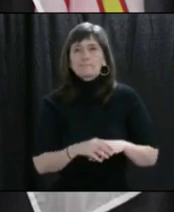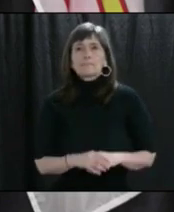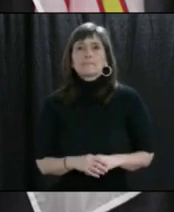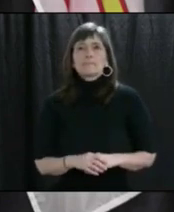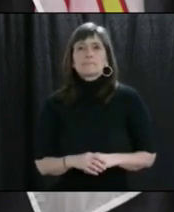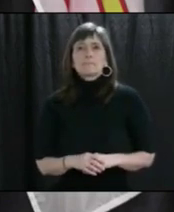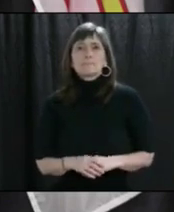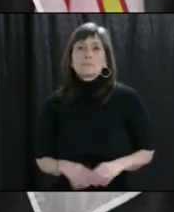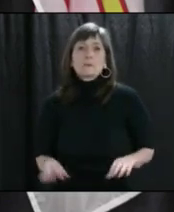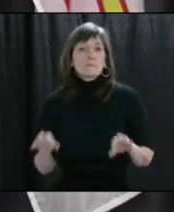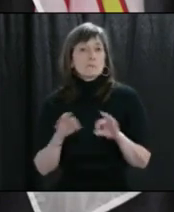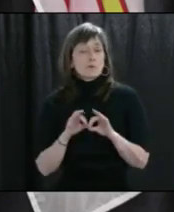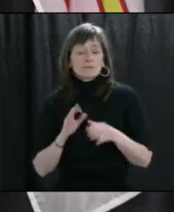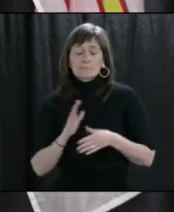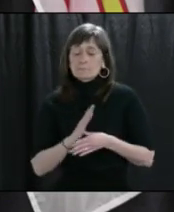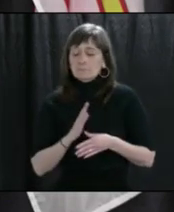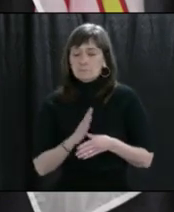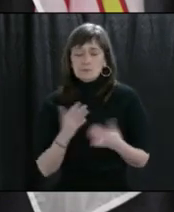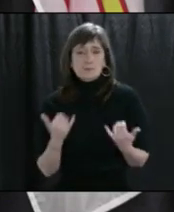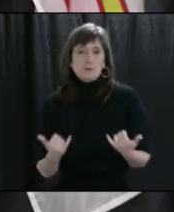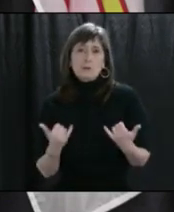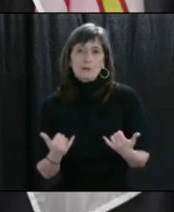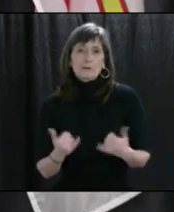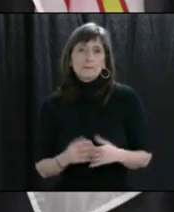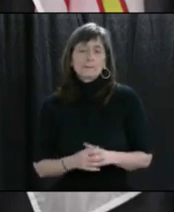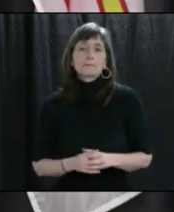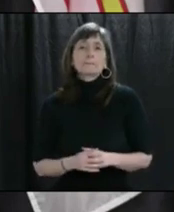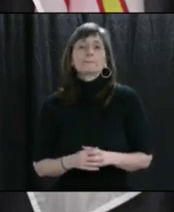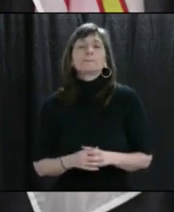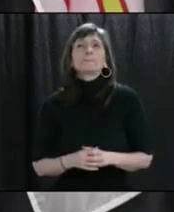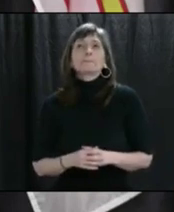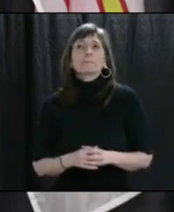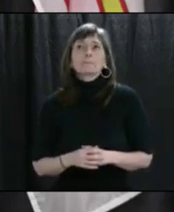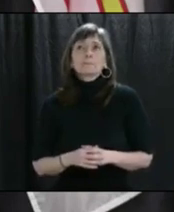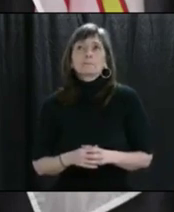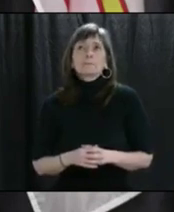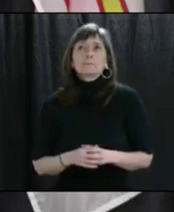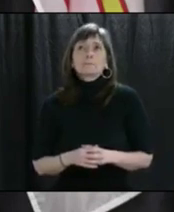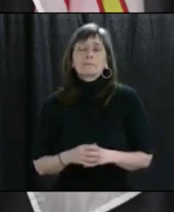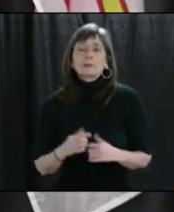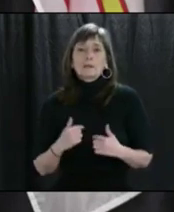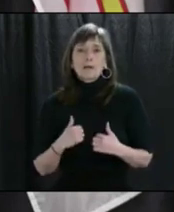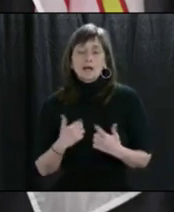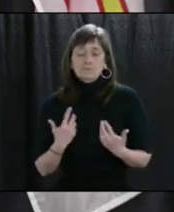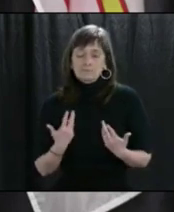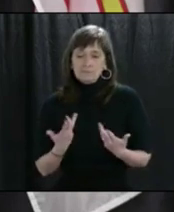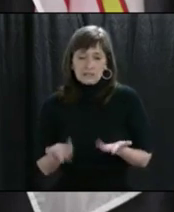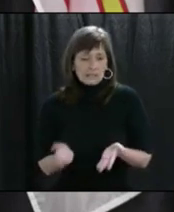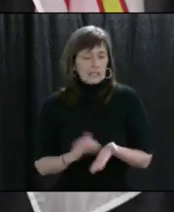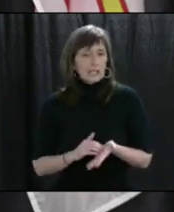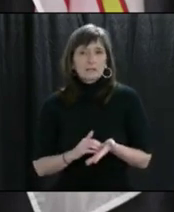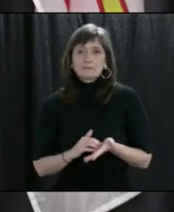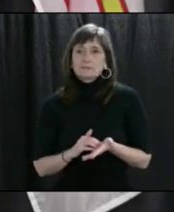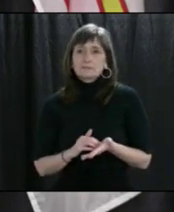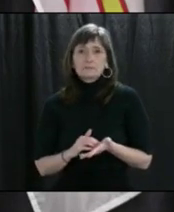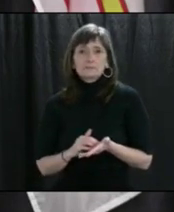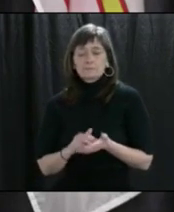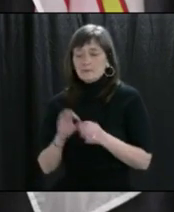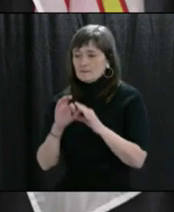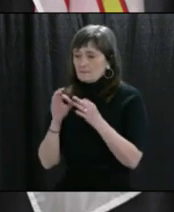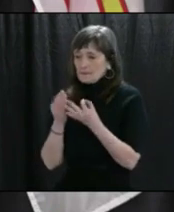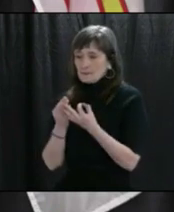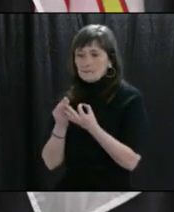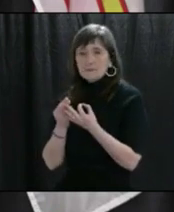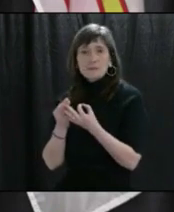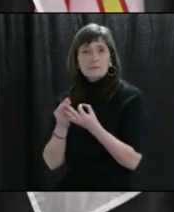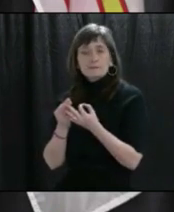than on a day like today. As I conclude my remarks today, once again I send my deepest sympathy to the family and